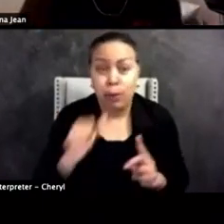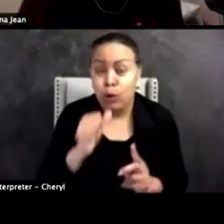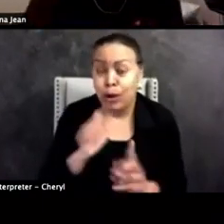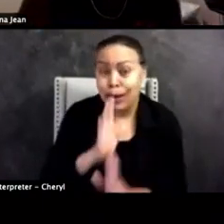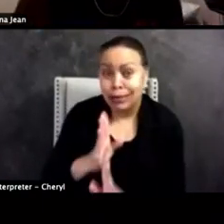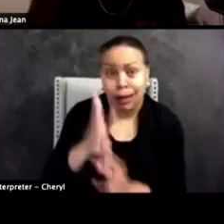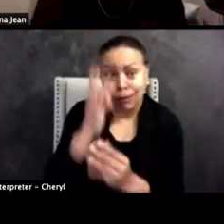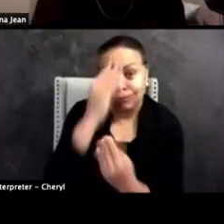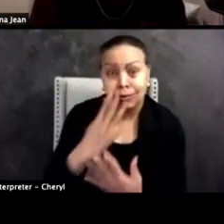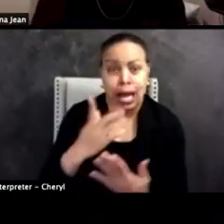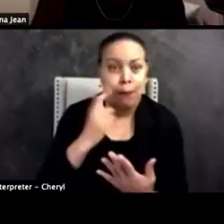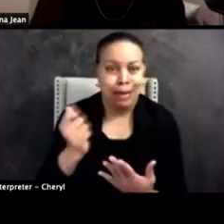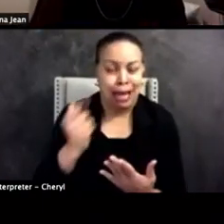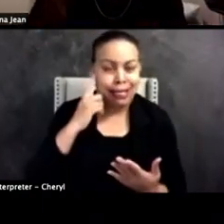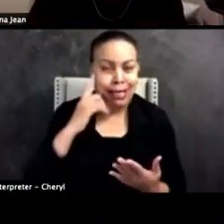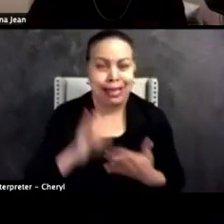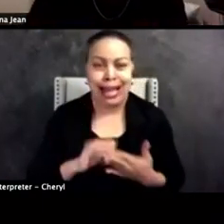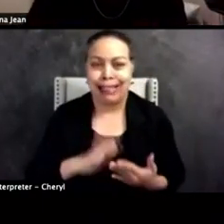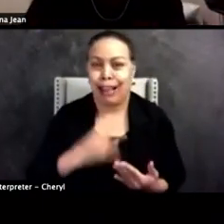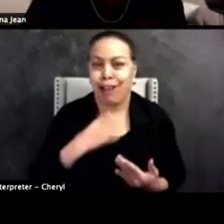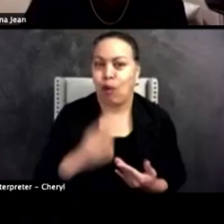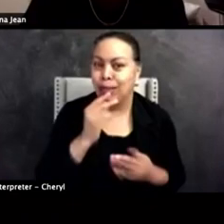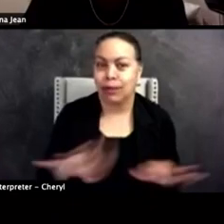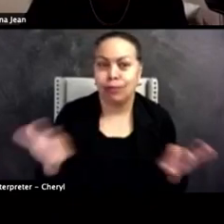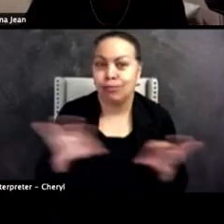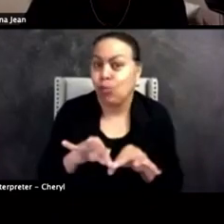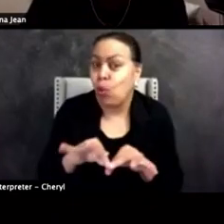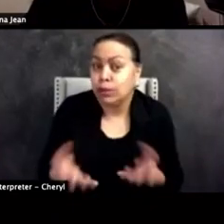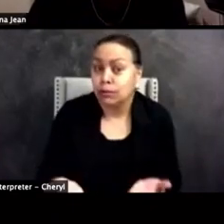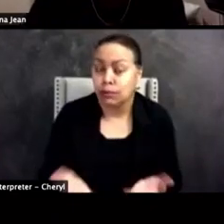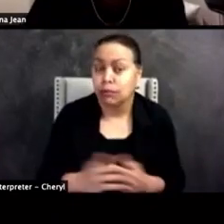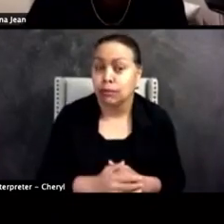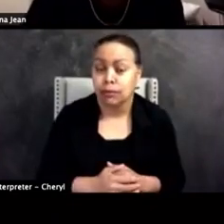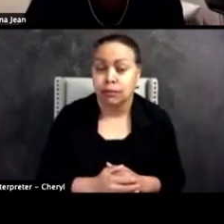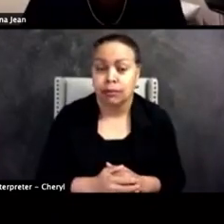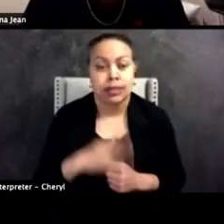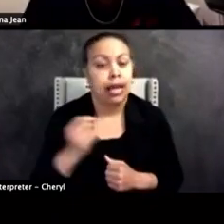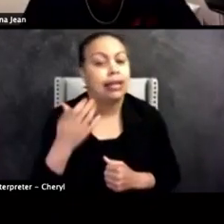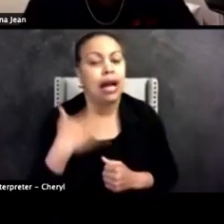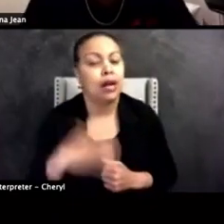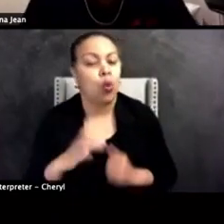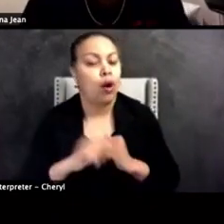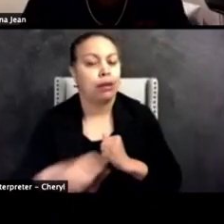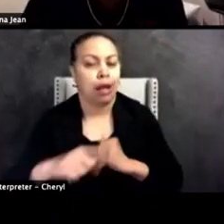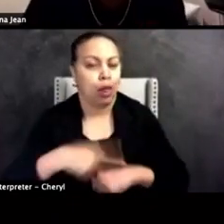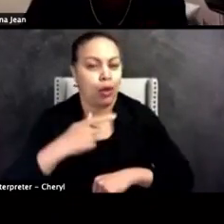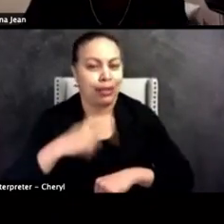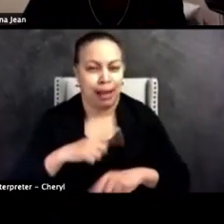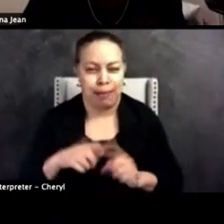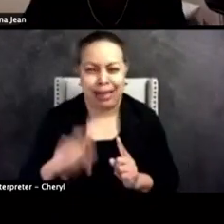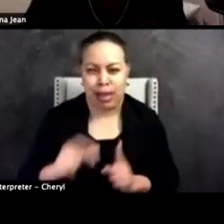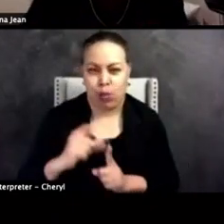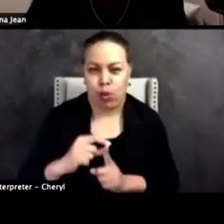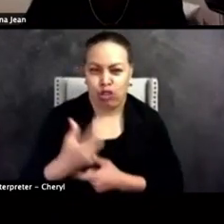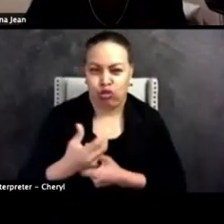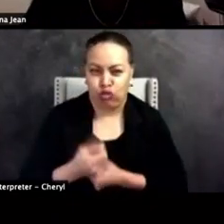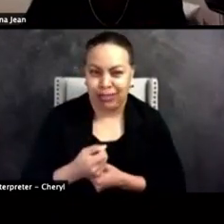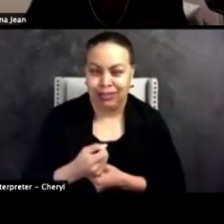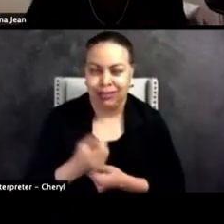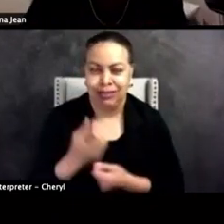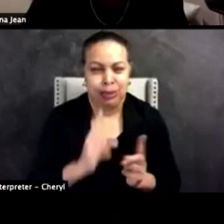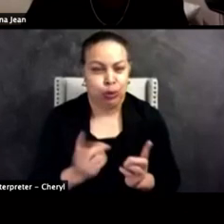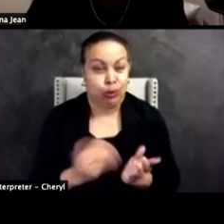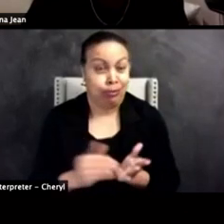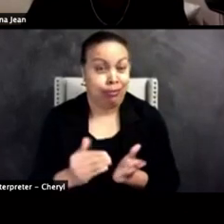because they don't think that their voice matters in that sense. And I don't want to take too long, but the word trust, like people have said, you know,